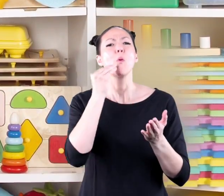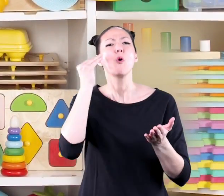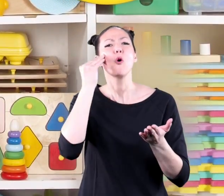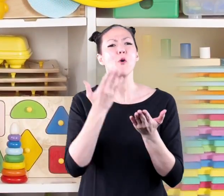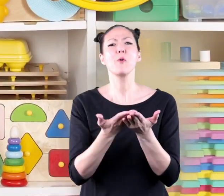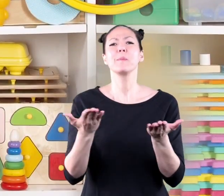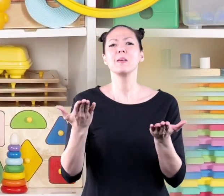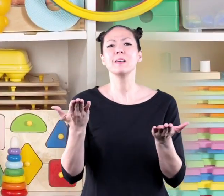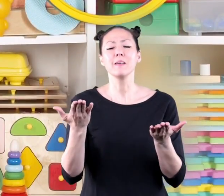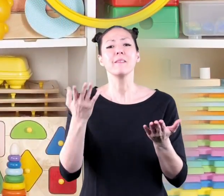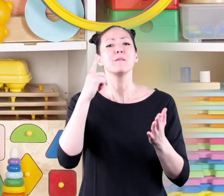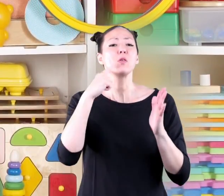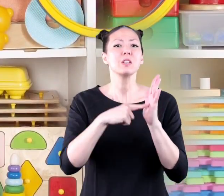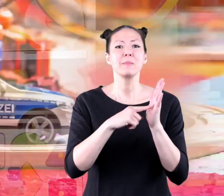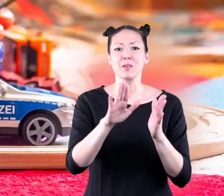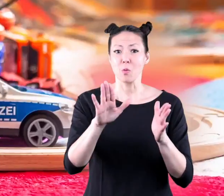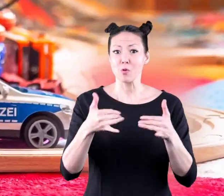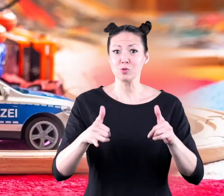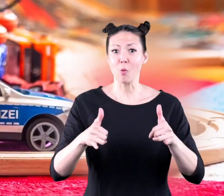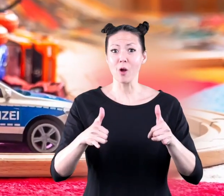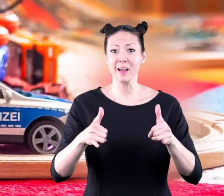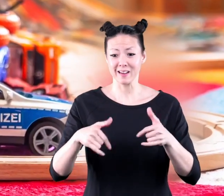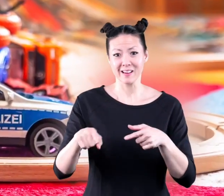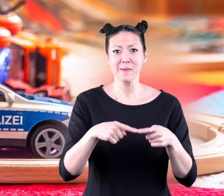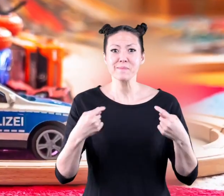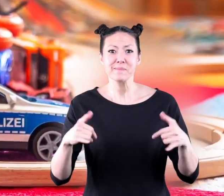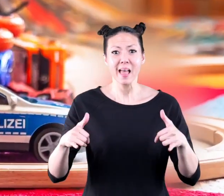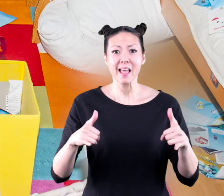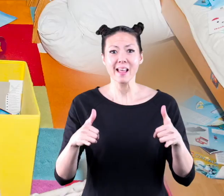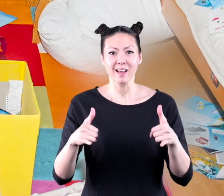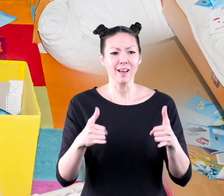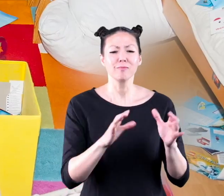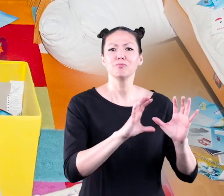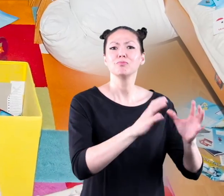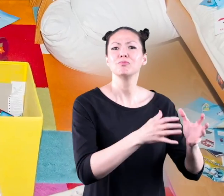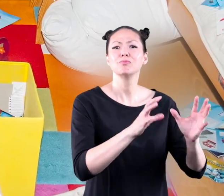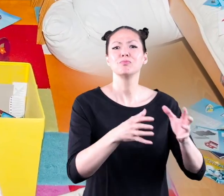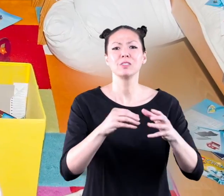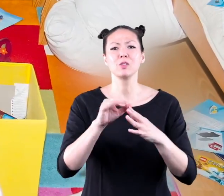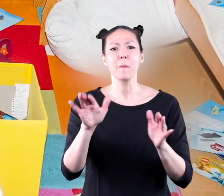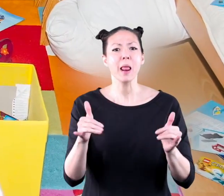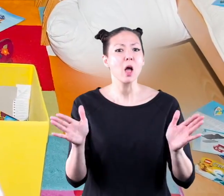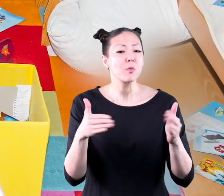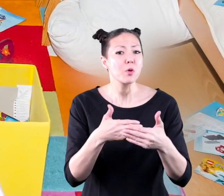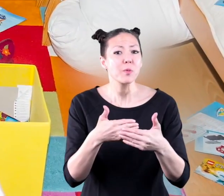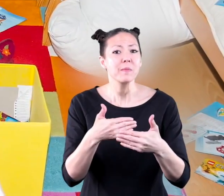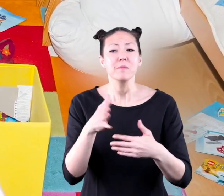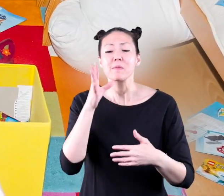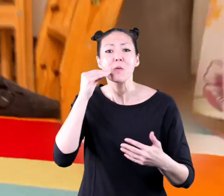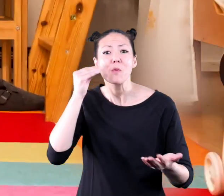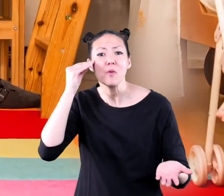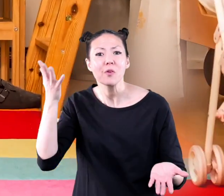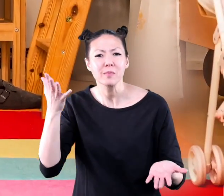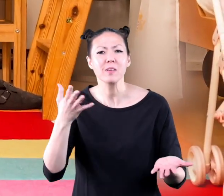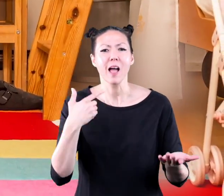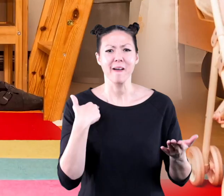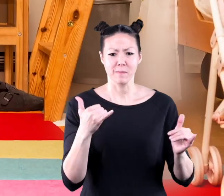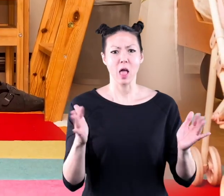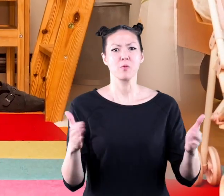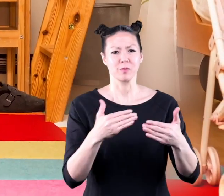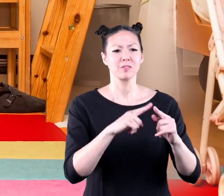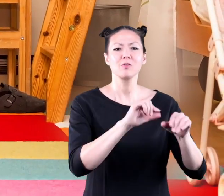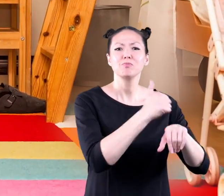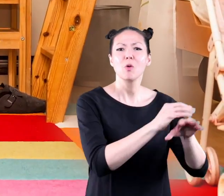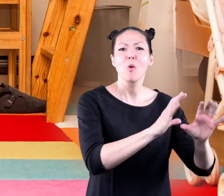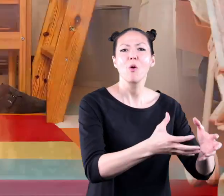some of your possessions take your toys for example if you have a playroom maybe a parent has had you organize